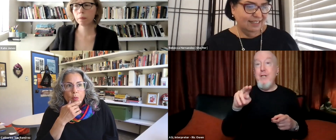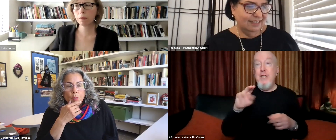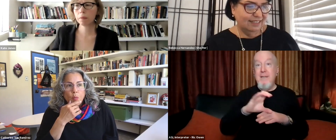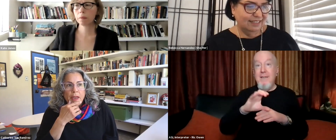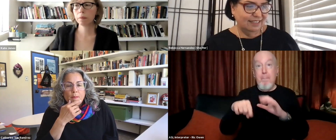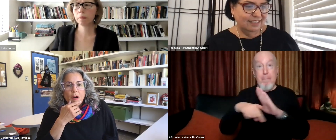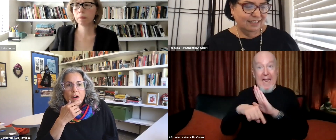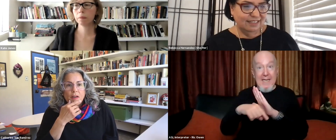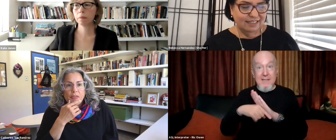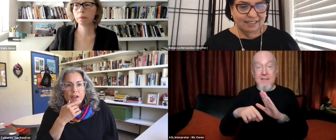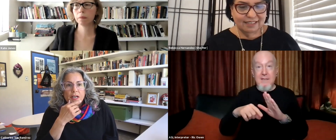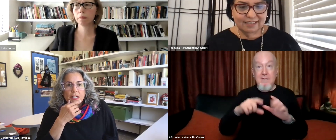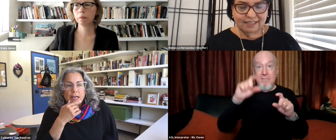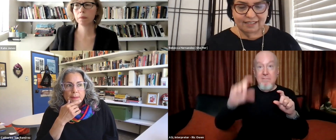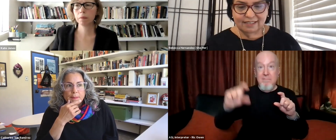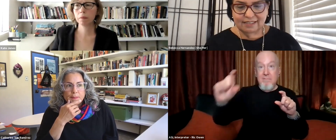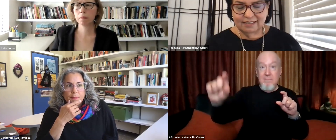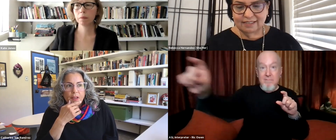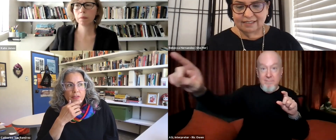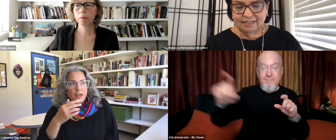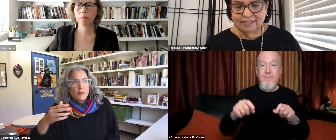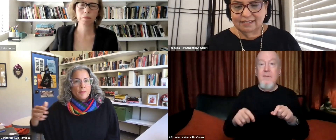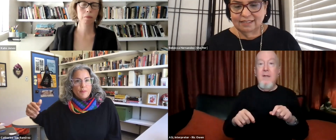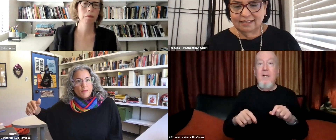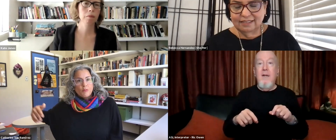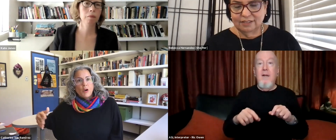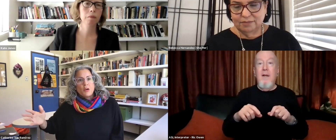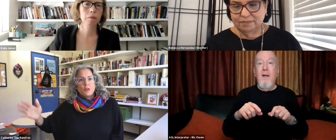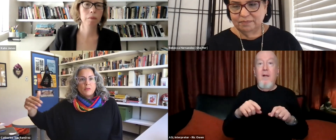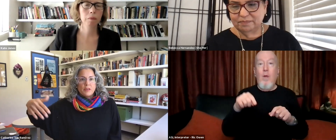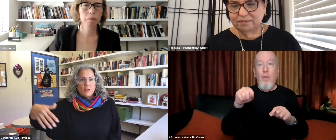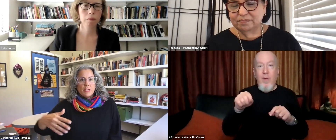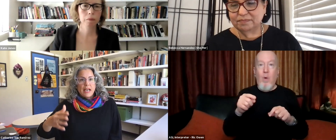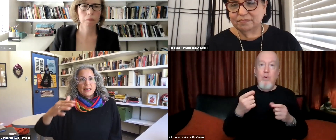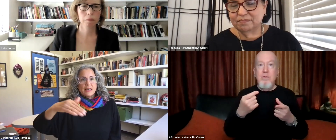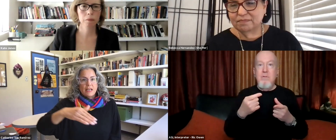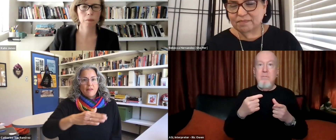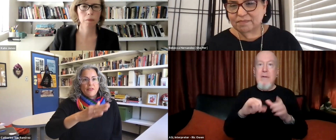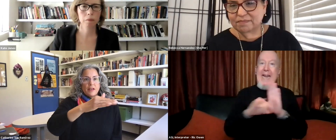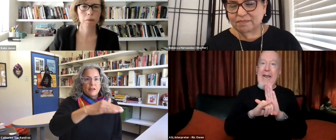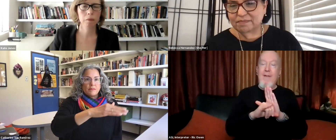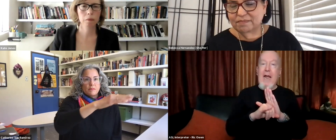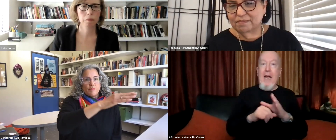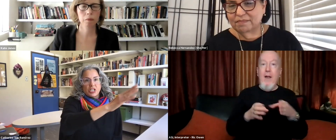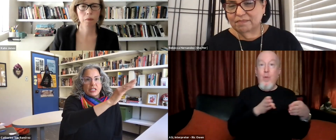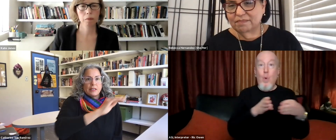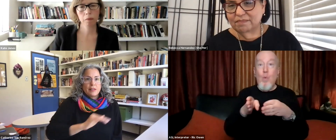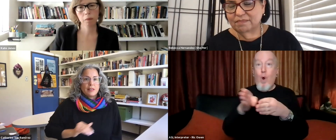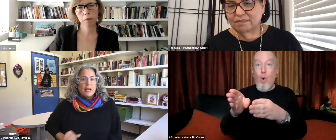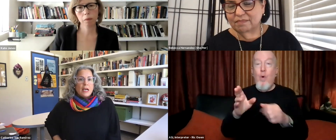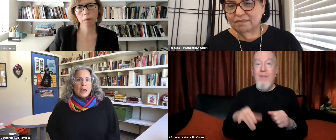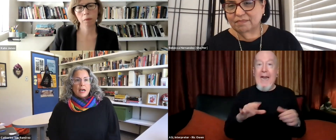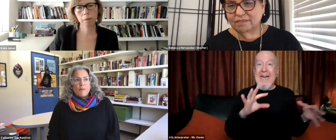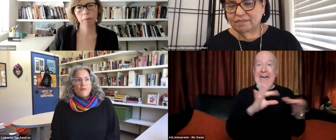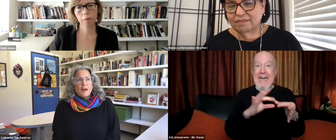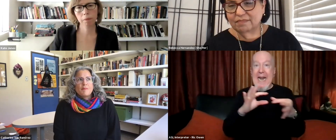uh, they mark the, um, the road, you know, connecting the missions,